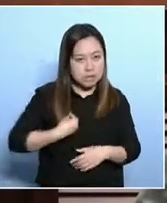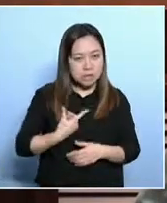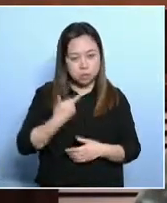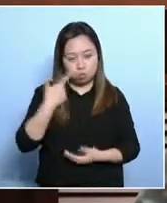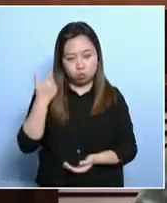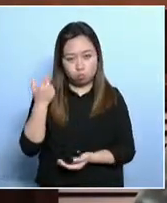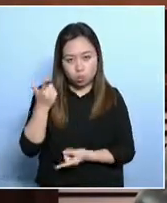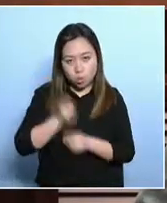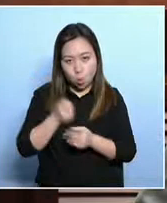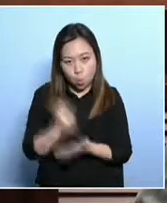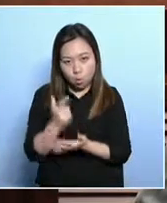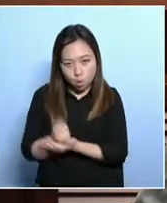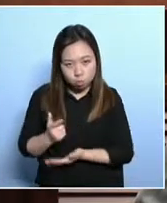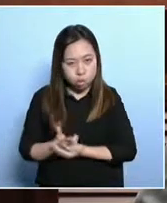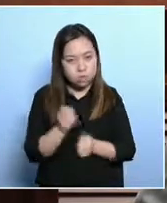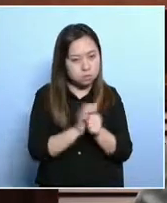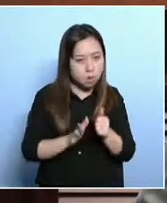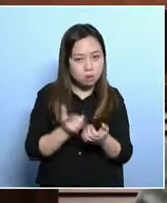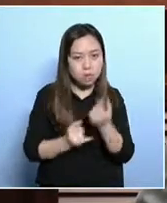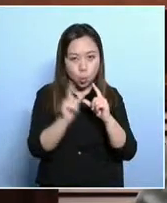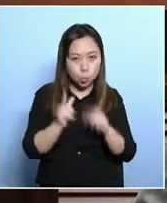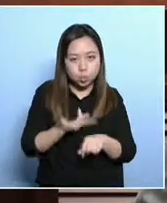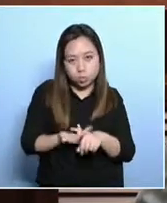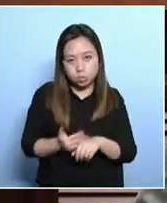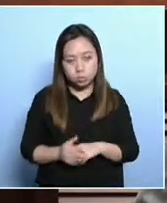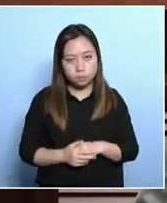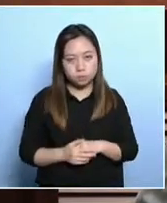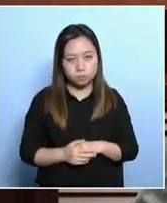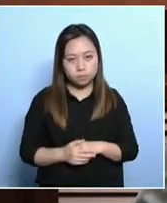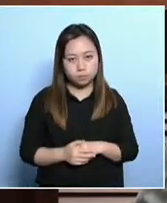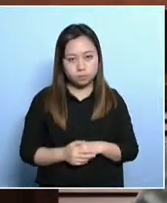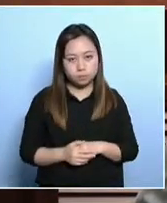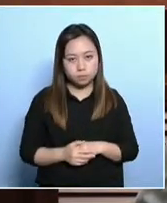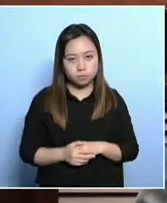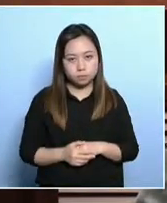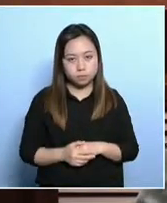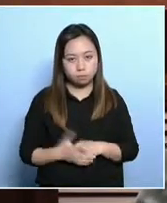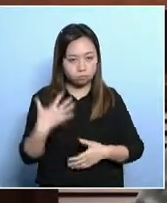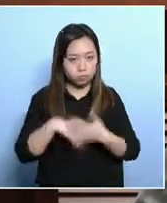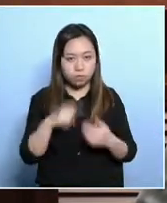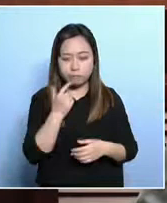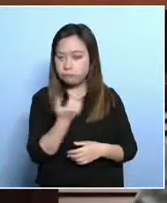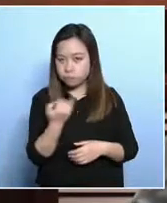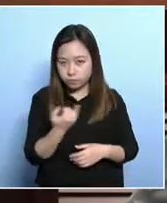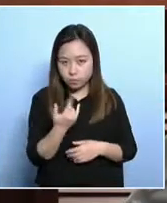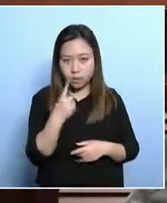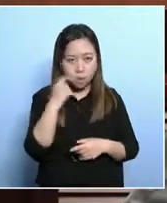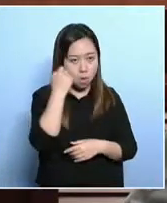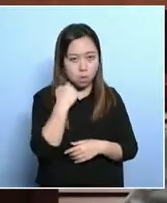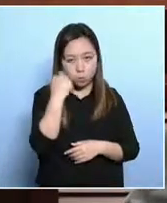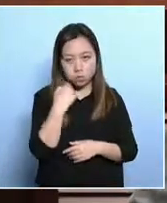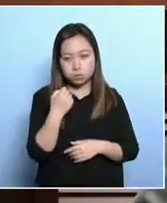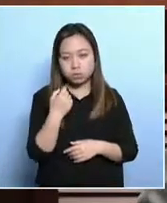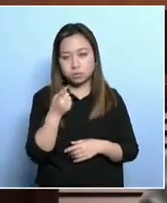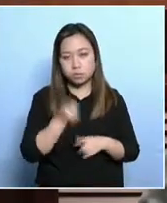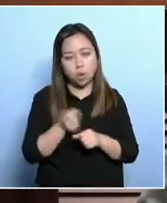such as high prices and heavy health care burden. So this affects the quality